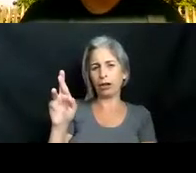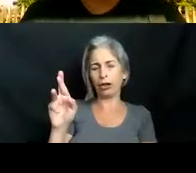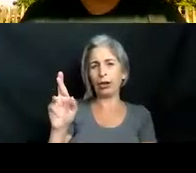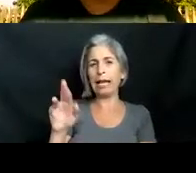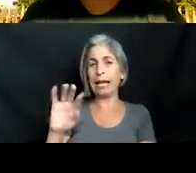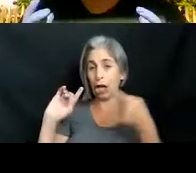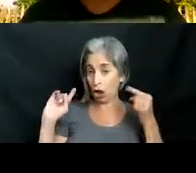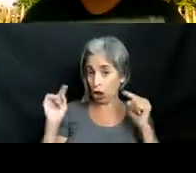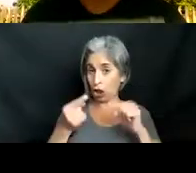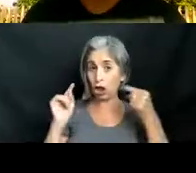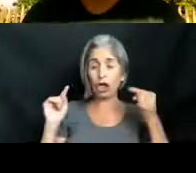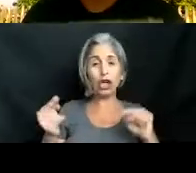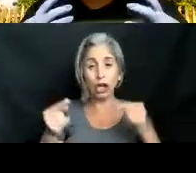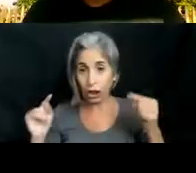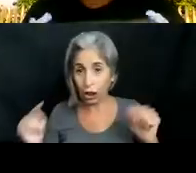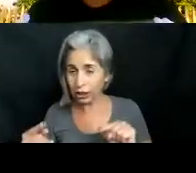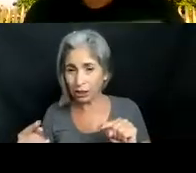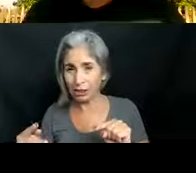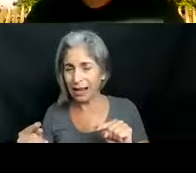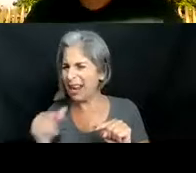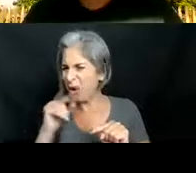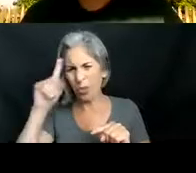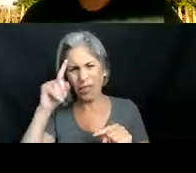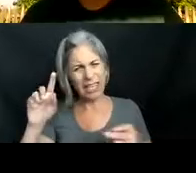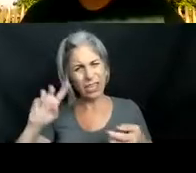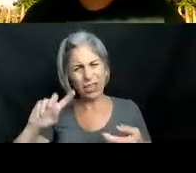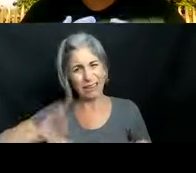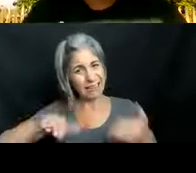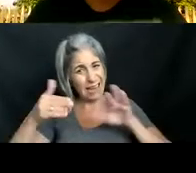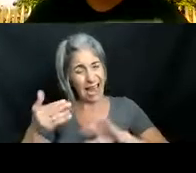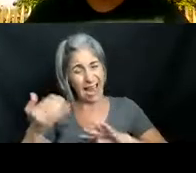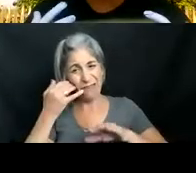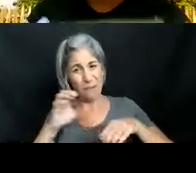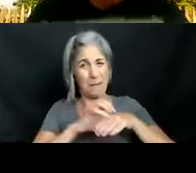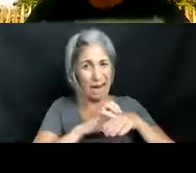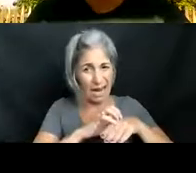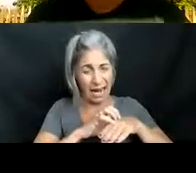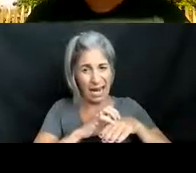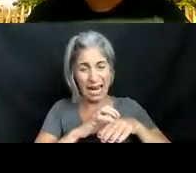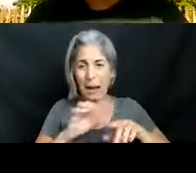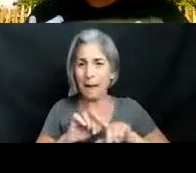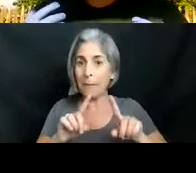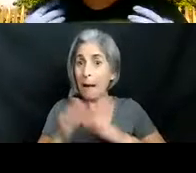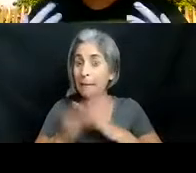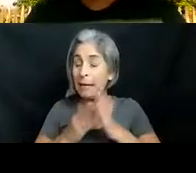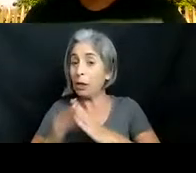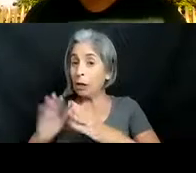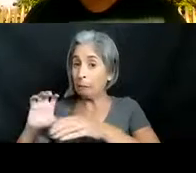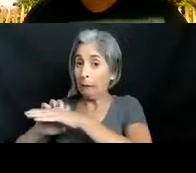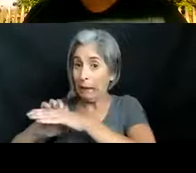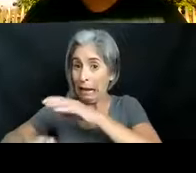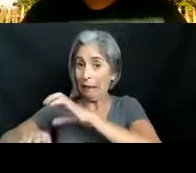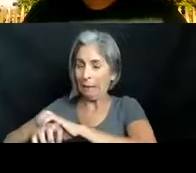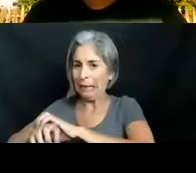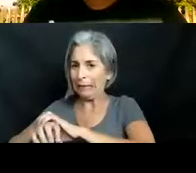hurt. I don't believe anyone has died from a lionfish sting, but I know people who have been stung by them. I thankfully have not